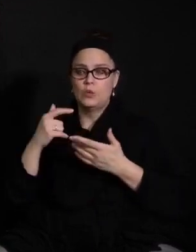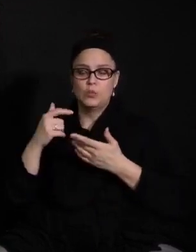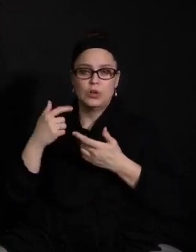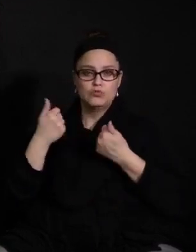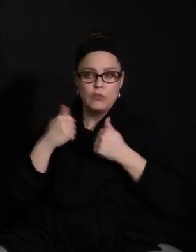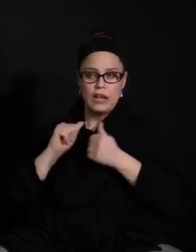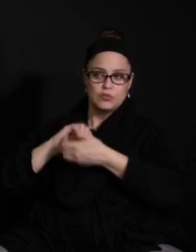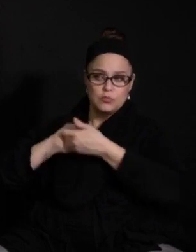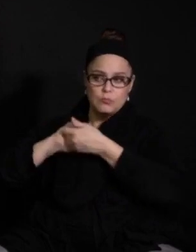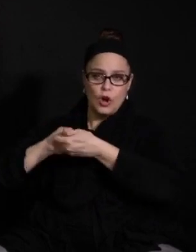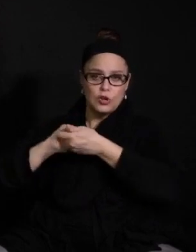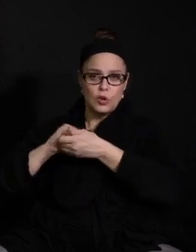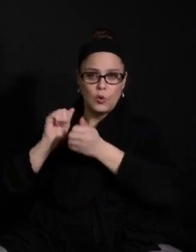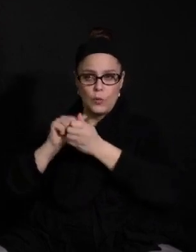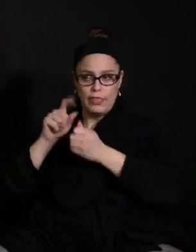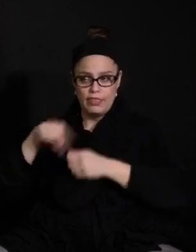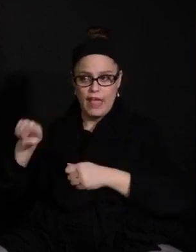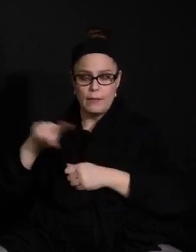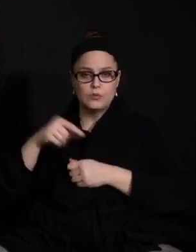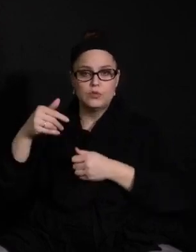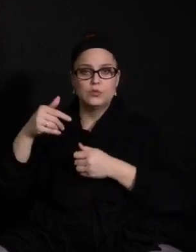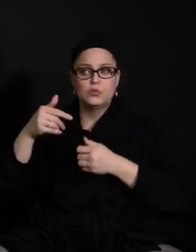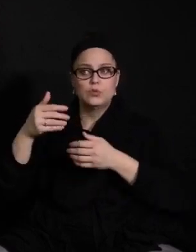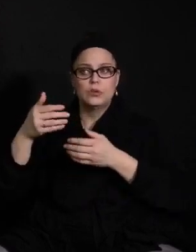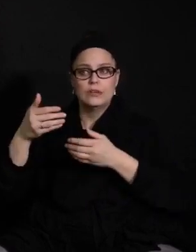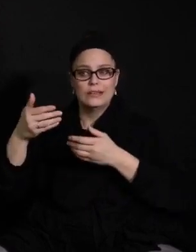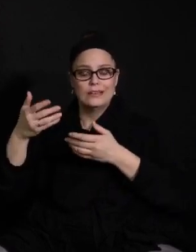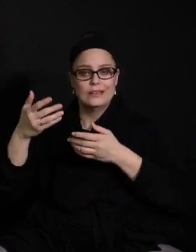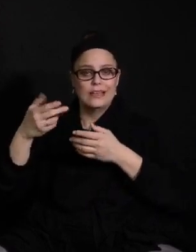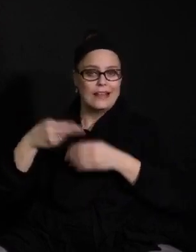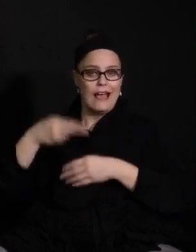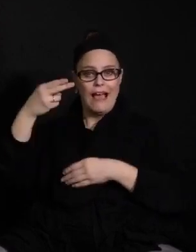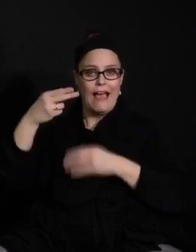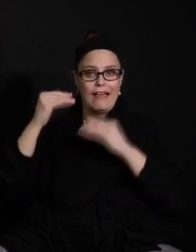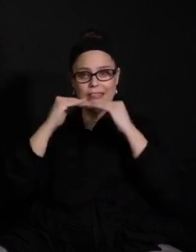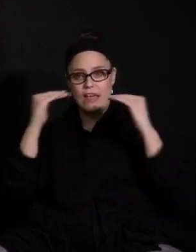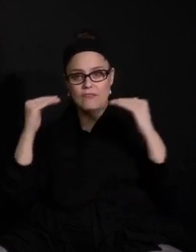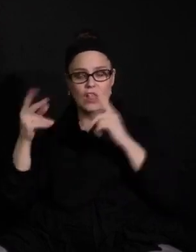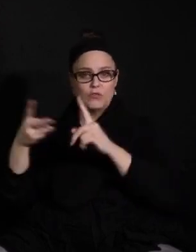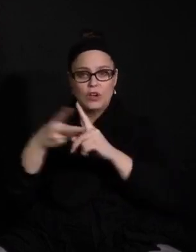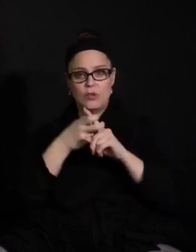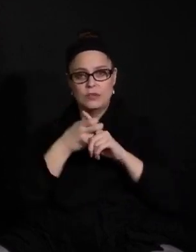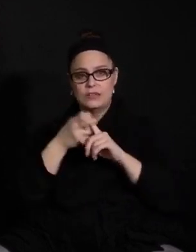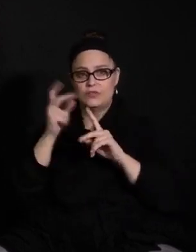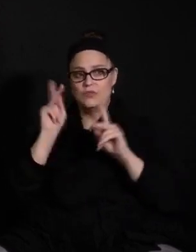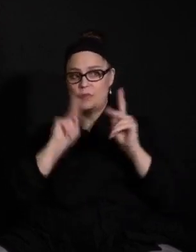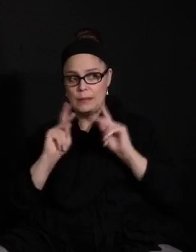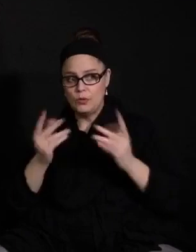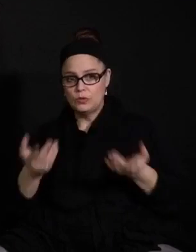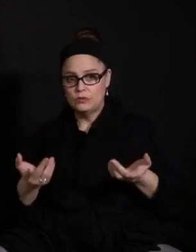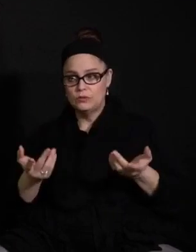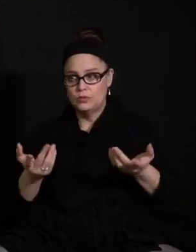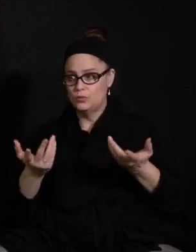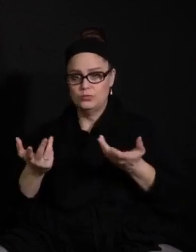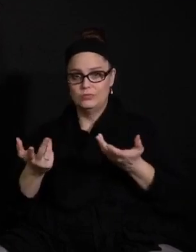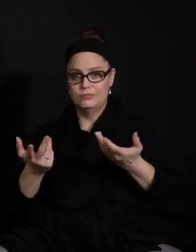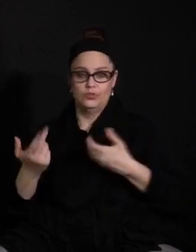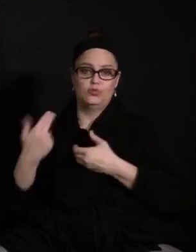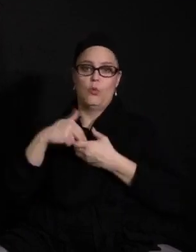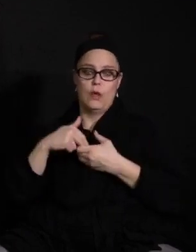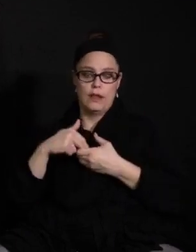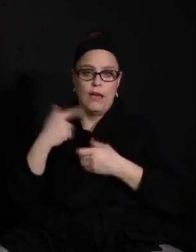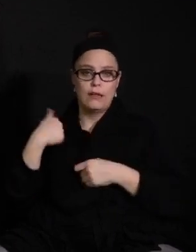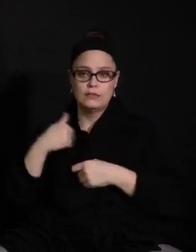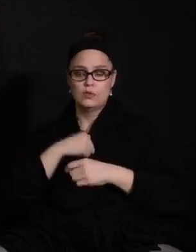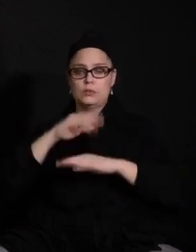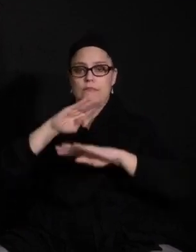try to make that happen to get higher levels of recruitment and get folks in to meet the needs of all of our buildings and